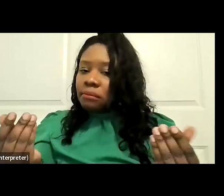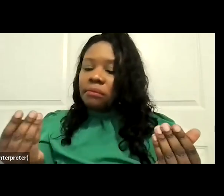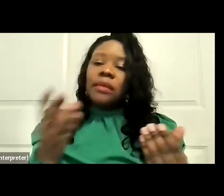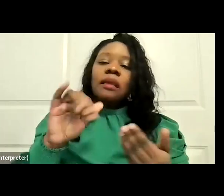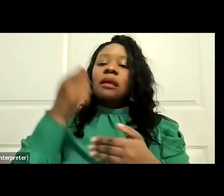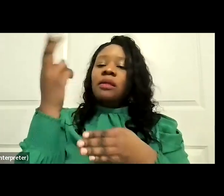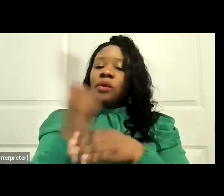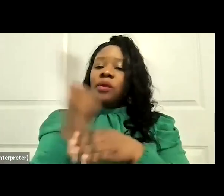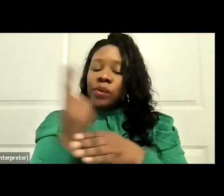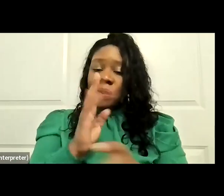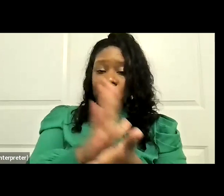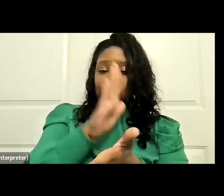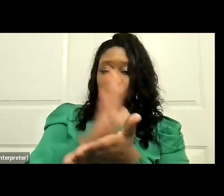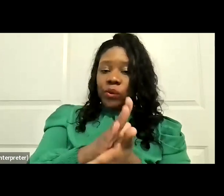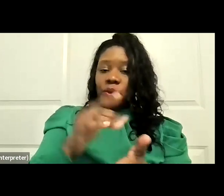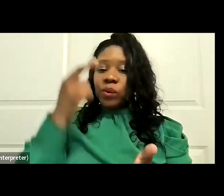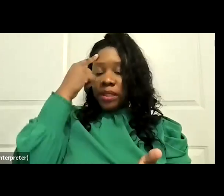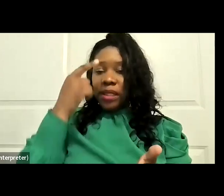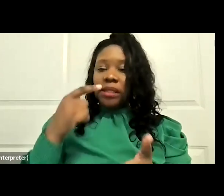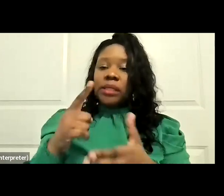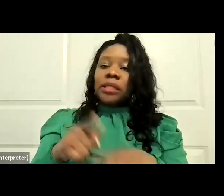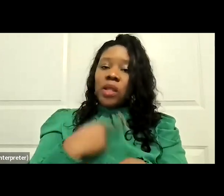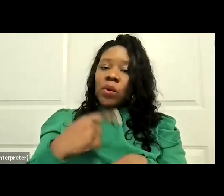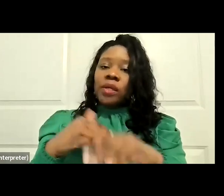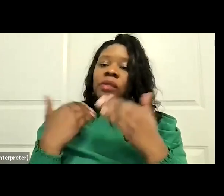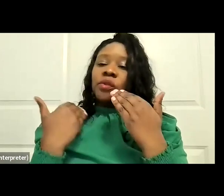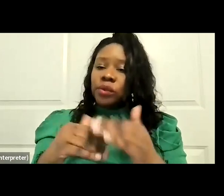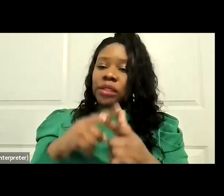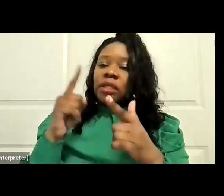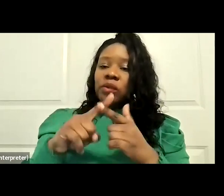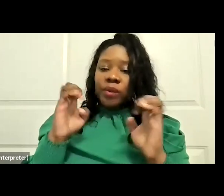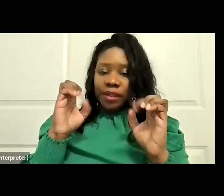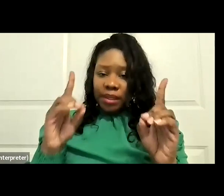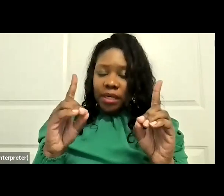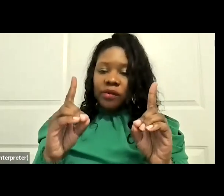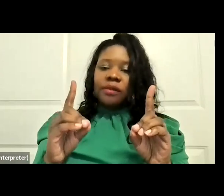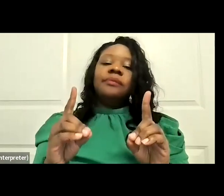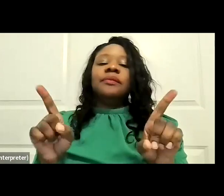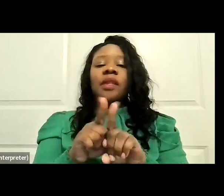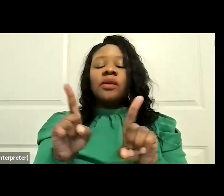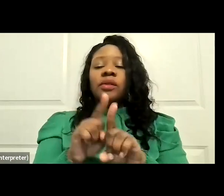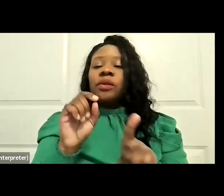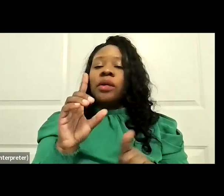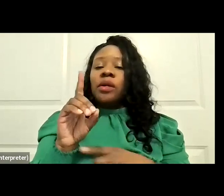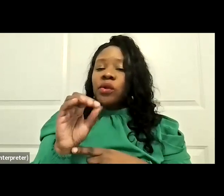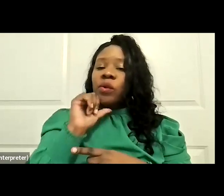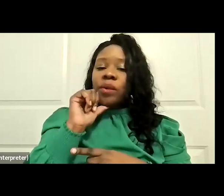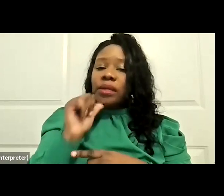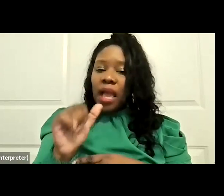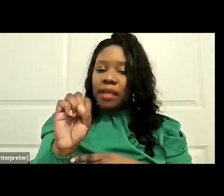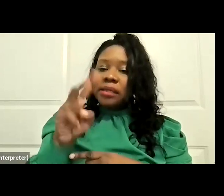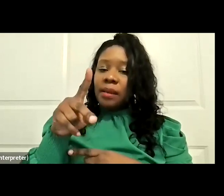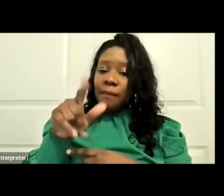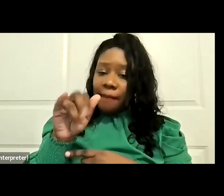that the school site might use as long as it's restricted to arts education. There is a do not supplant clause. We're working through some of the